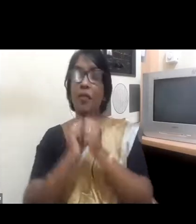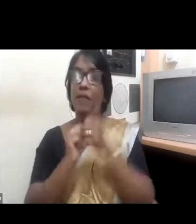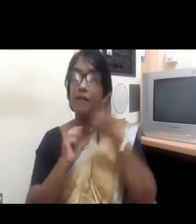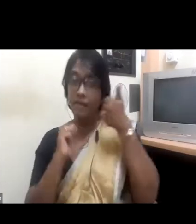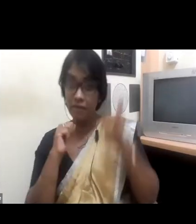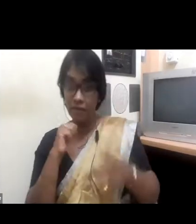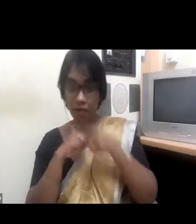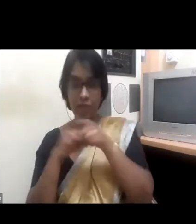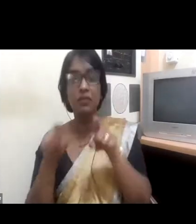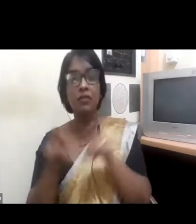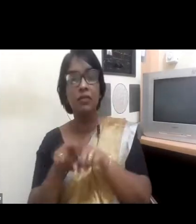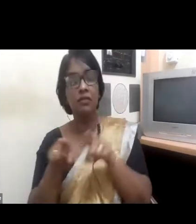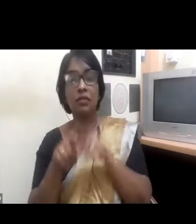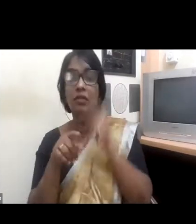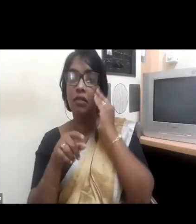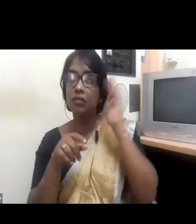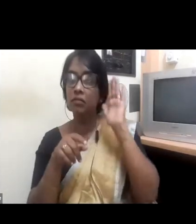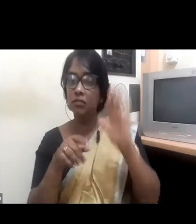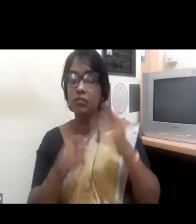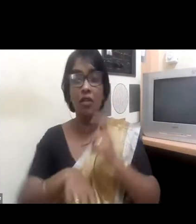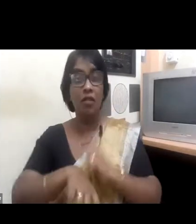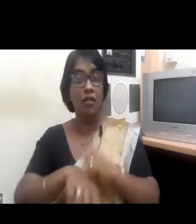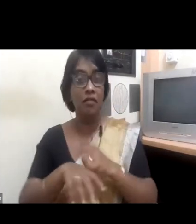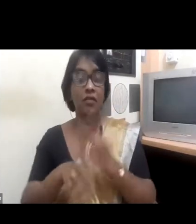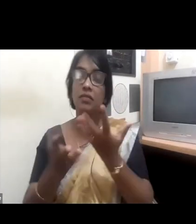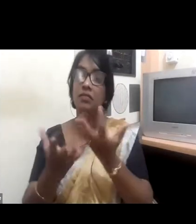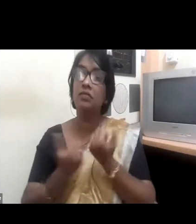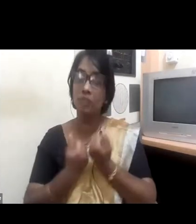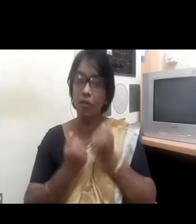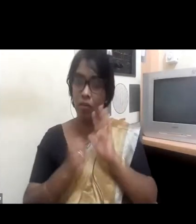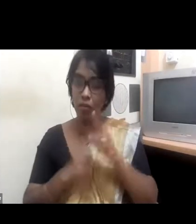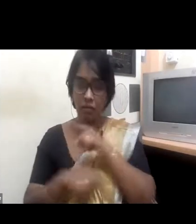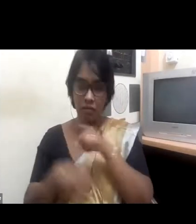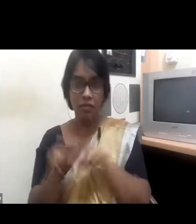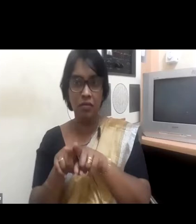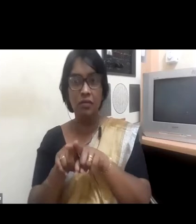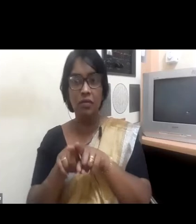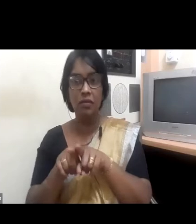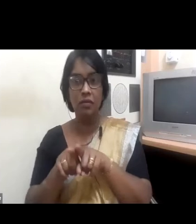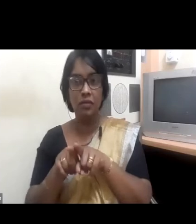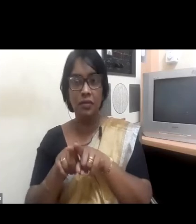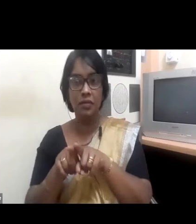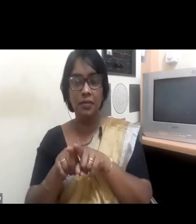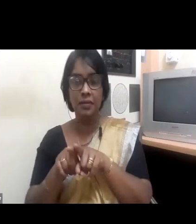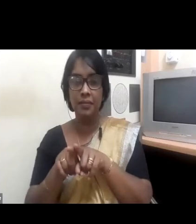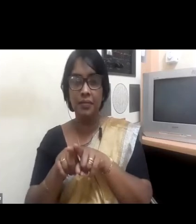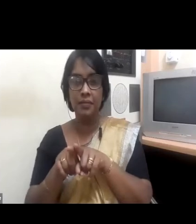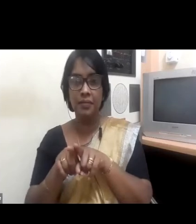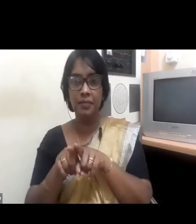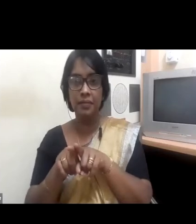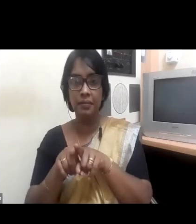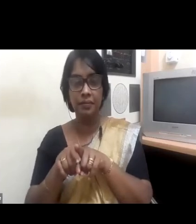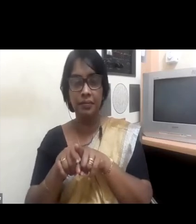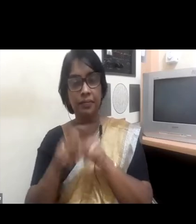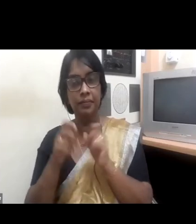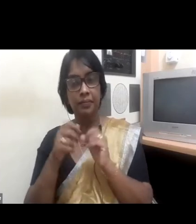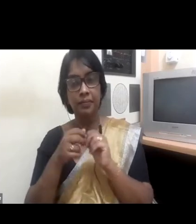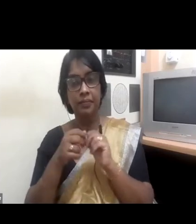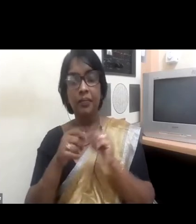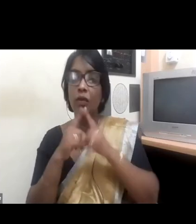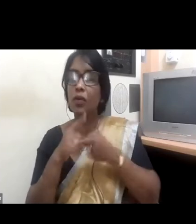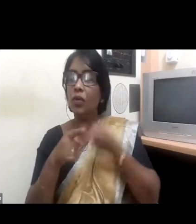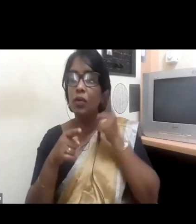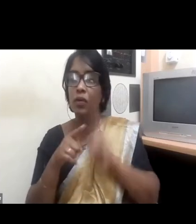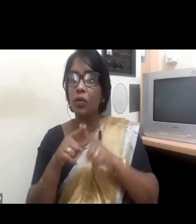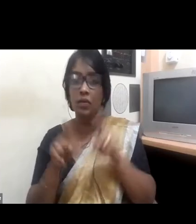should they decide to pursue it. Taking an example from ourselves,